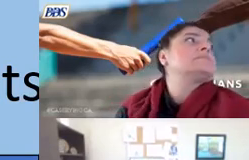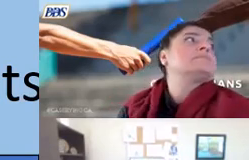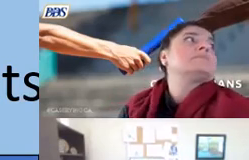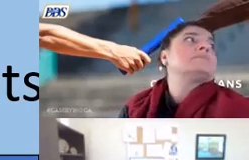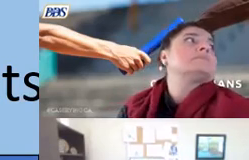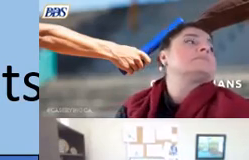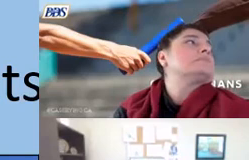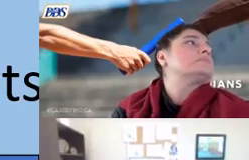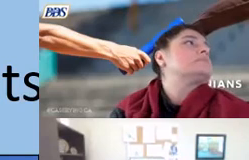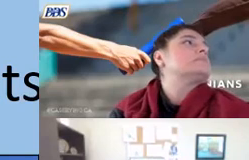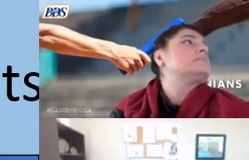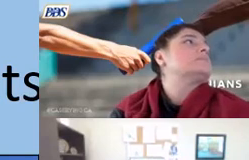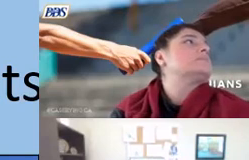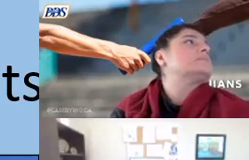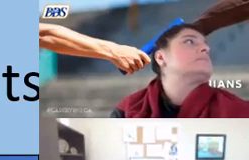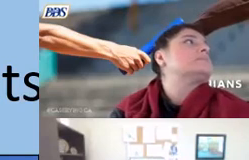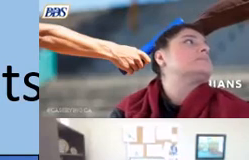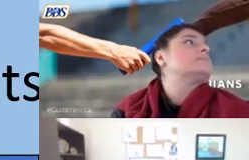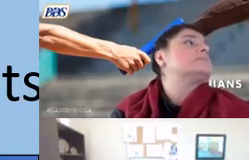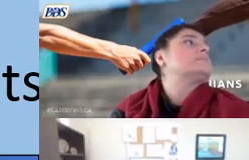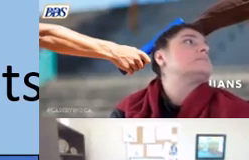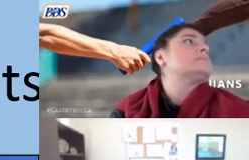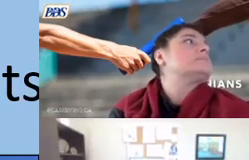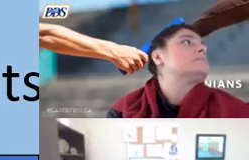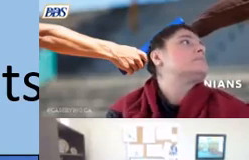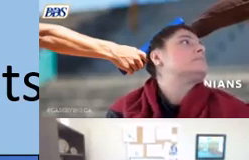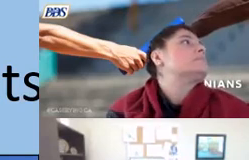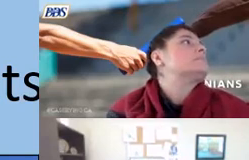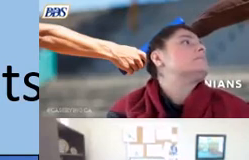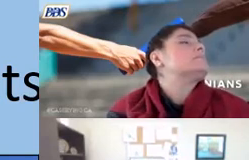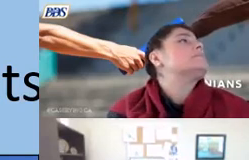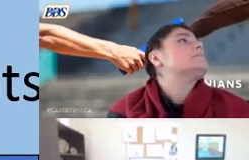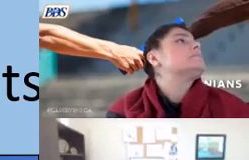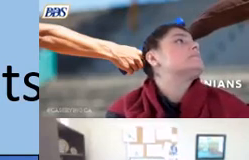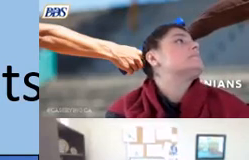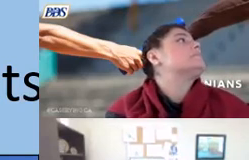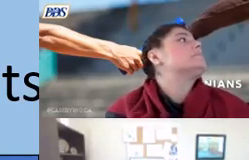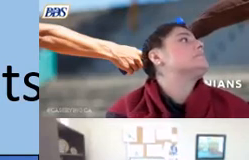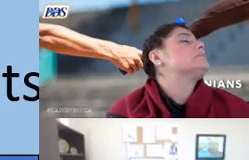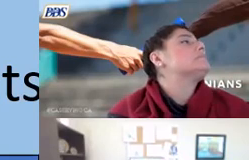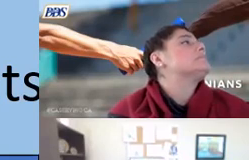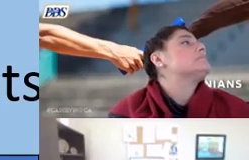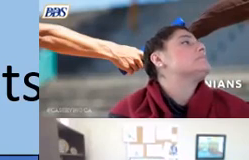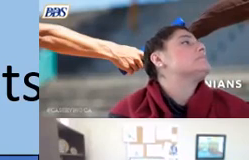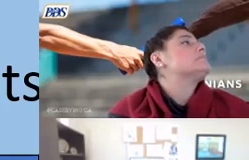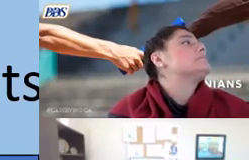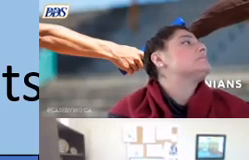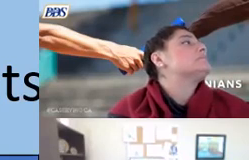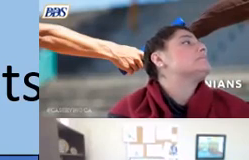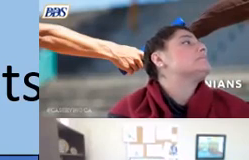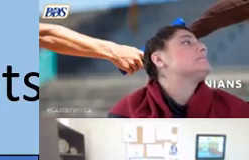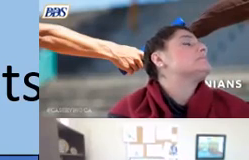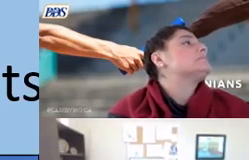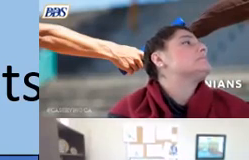fairly significant numbers of individuals served in each category uh the hope would be that the averages